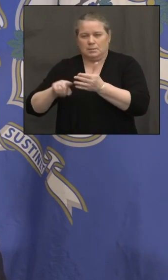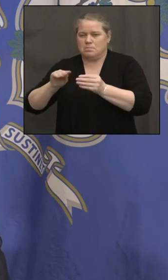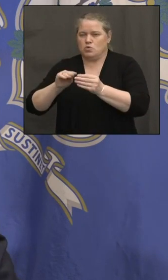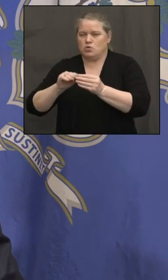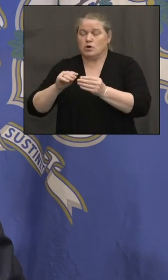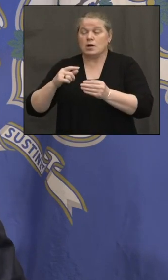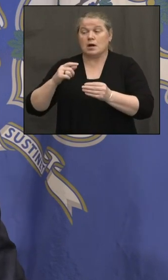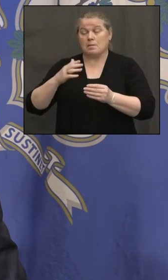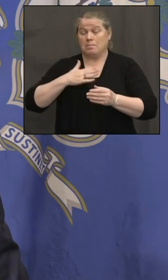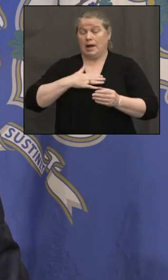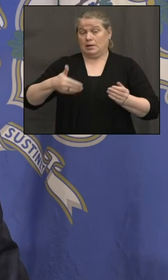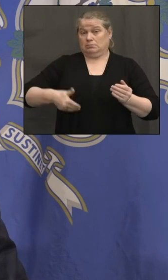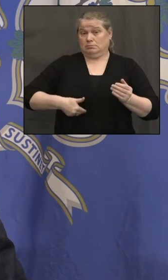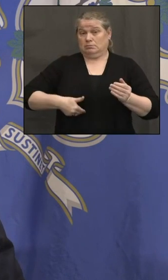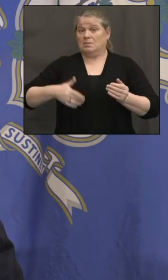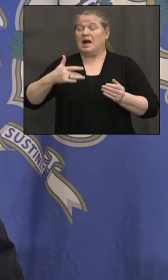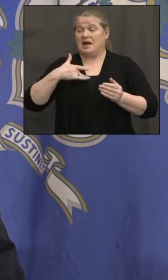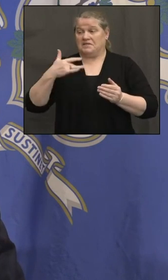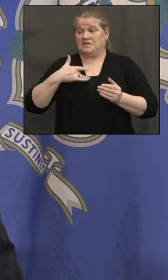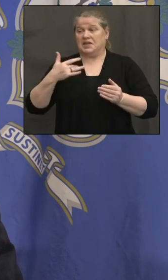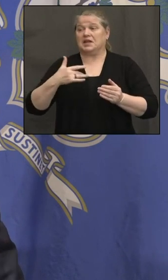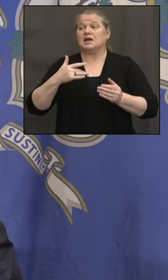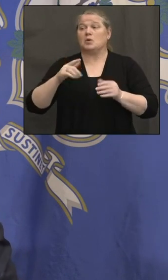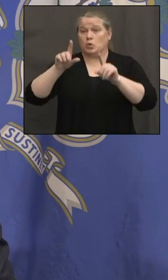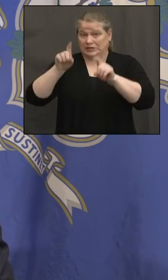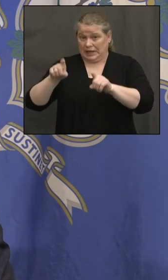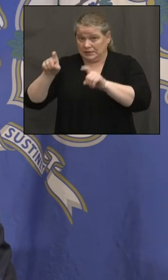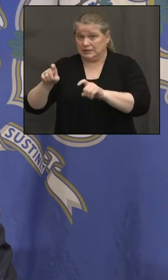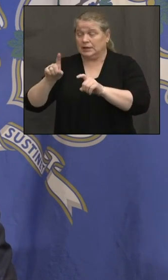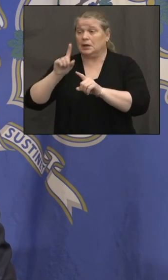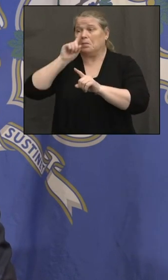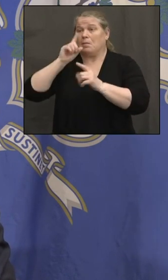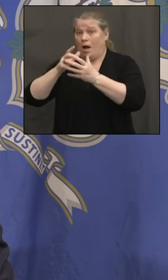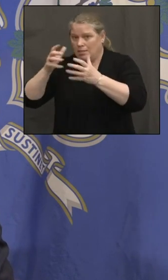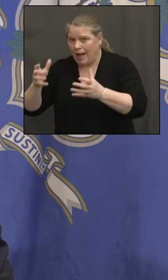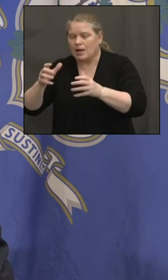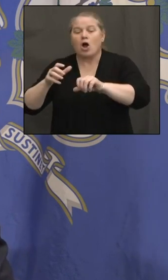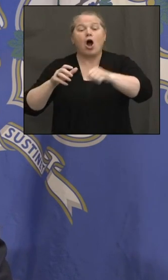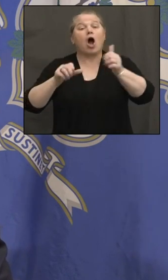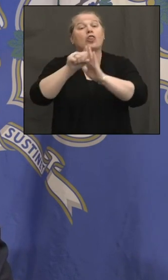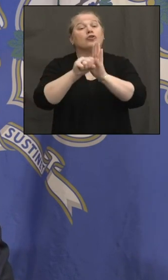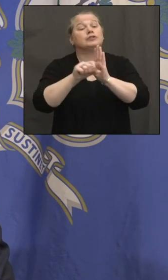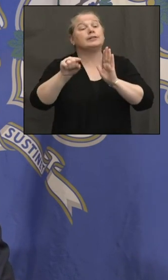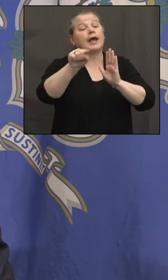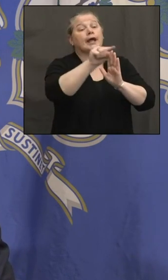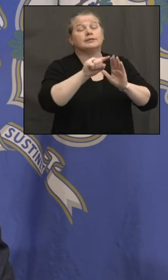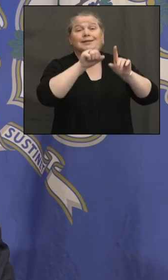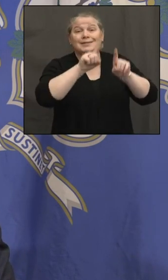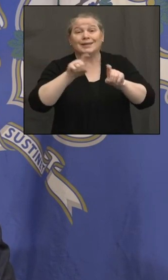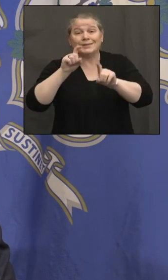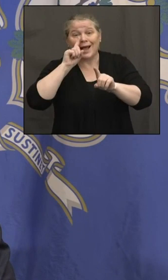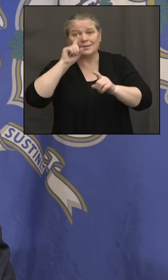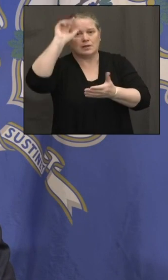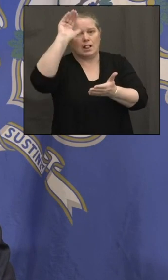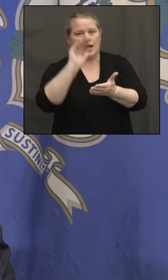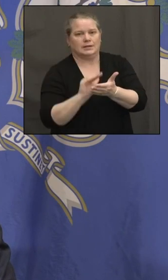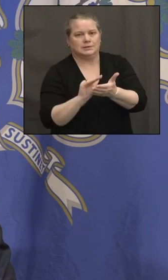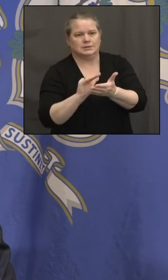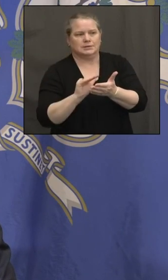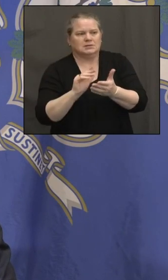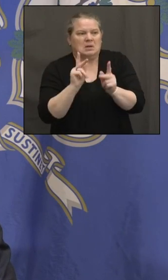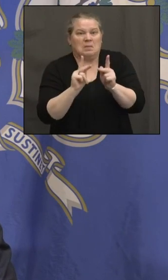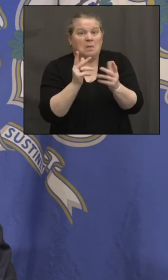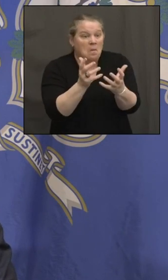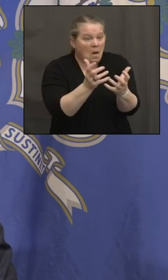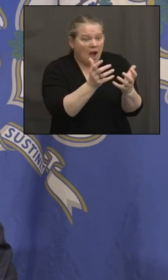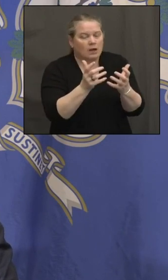we're keeping up a lot of testing. A lot of other states are doing much, much less testing. There's much less demand for testing right now. Josh, you have anything